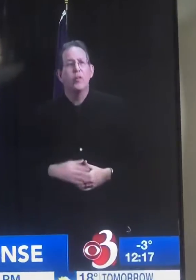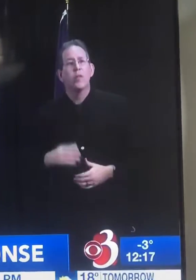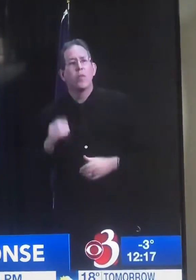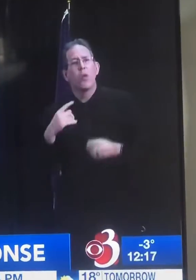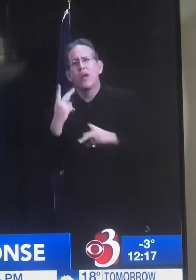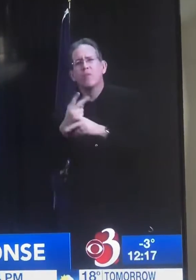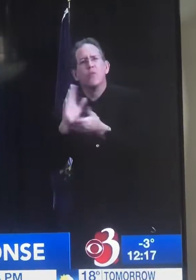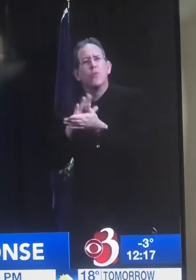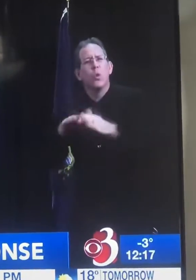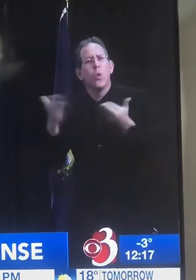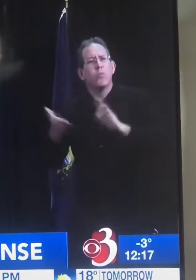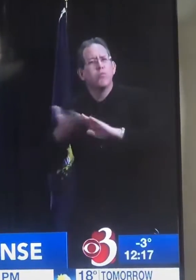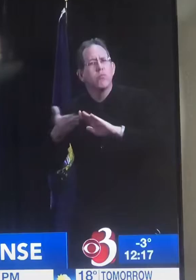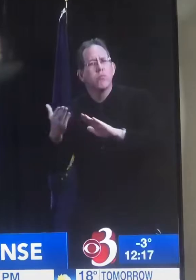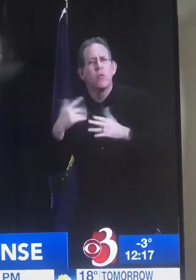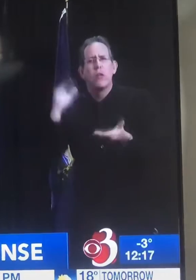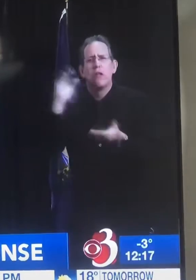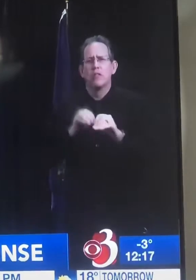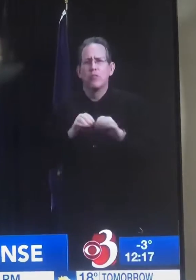people?